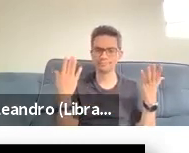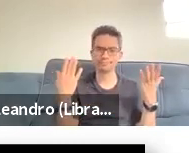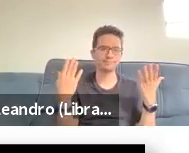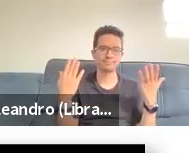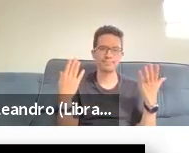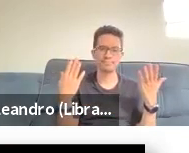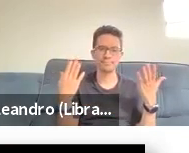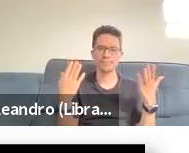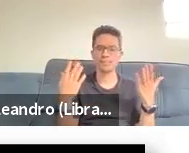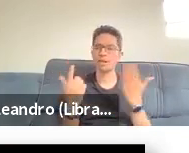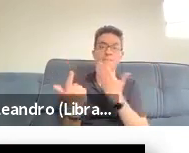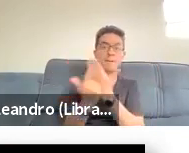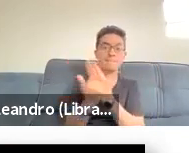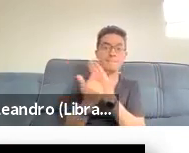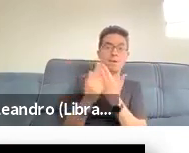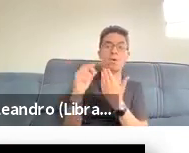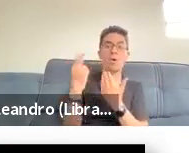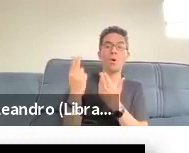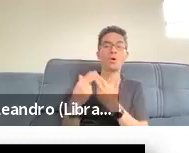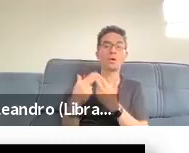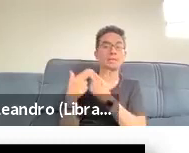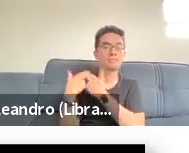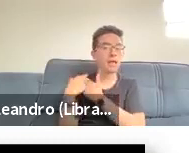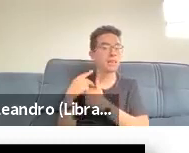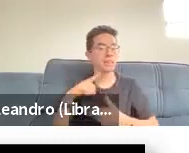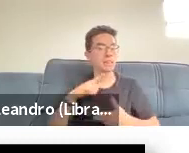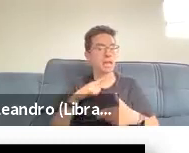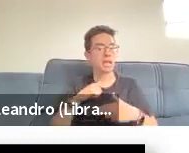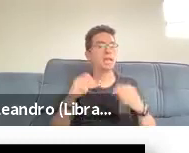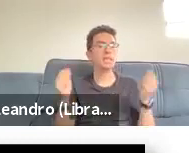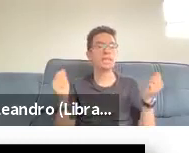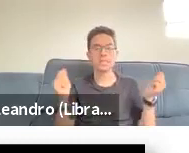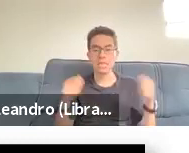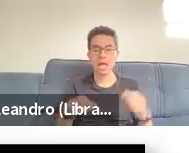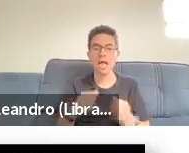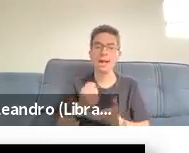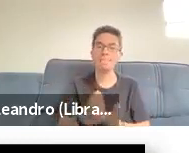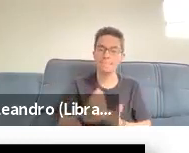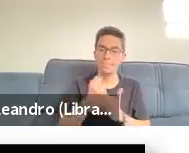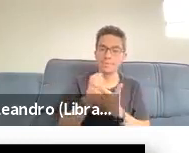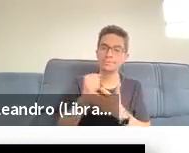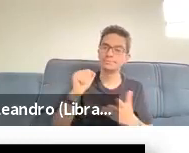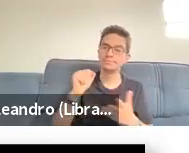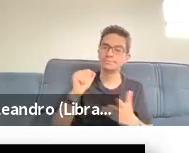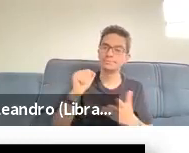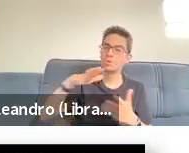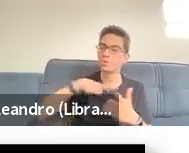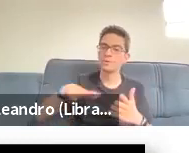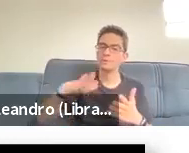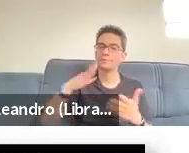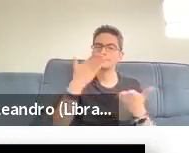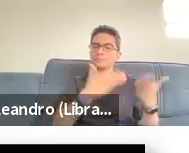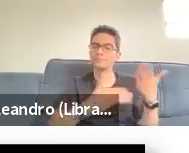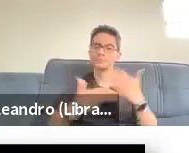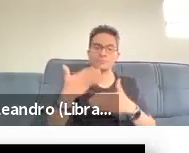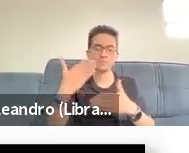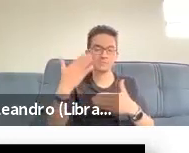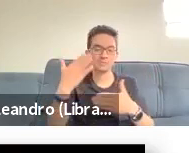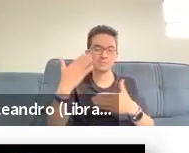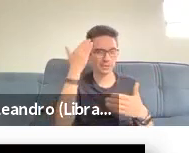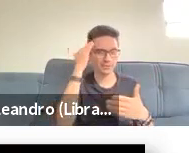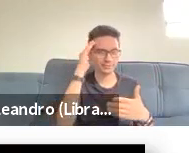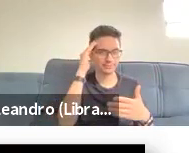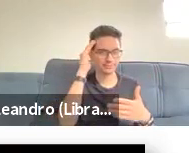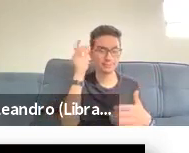in supporting people supporting interactions during strips of talk. So the analysis that's in the